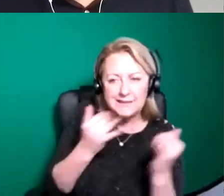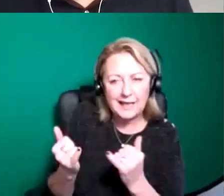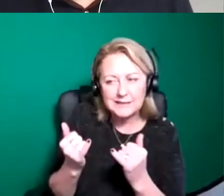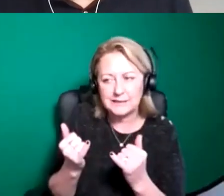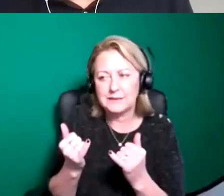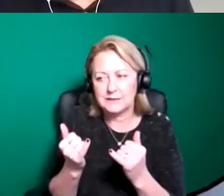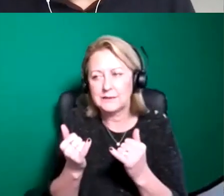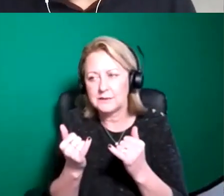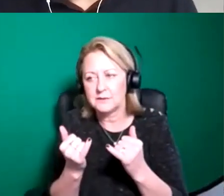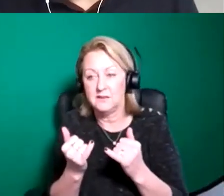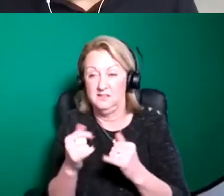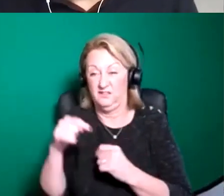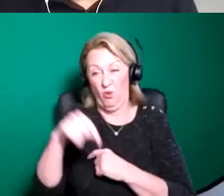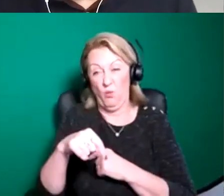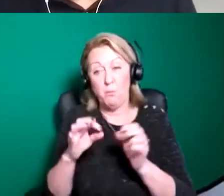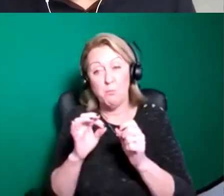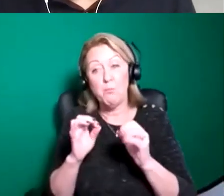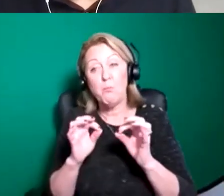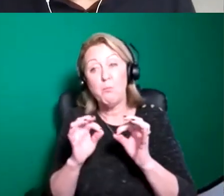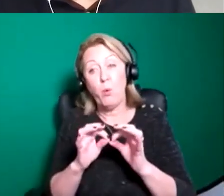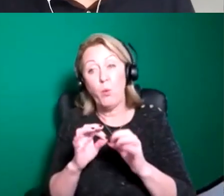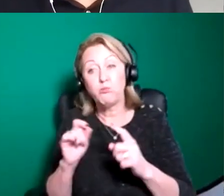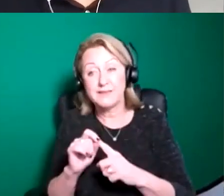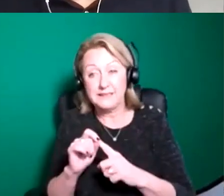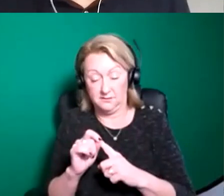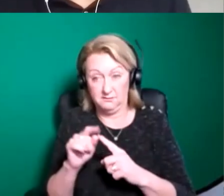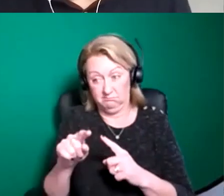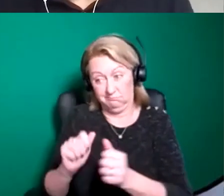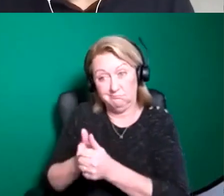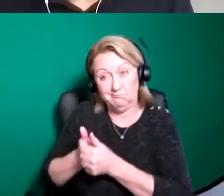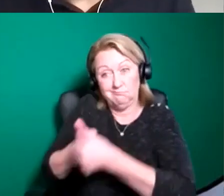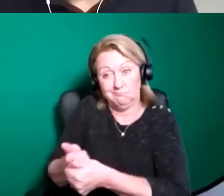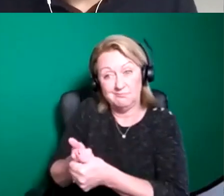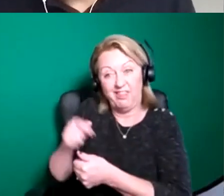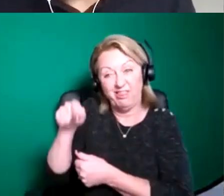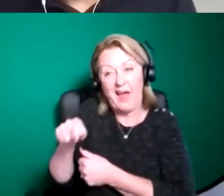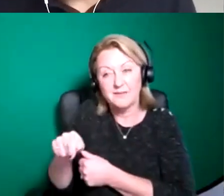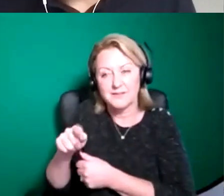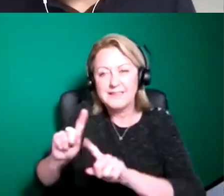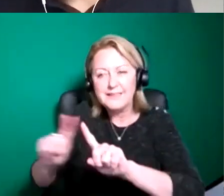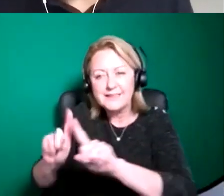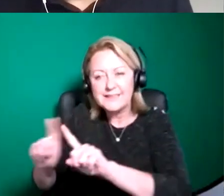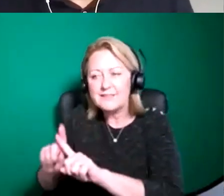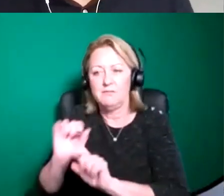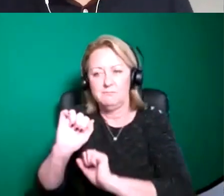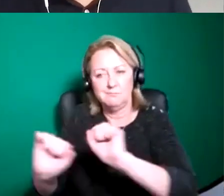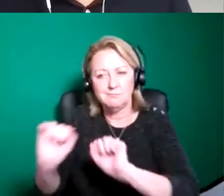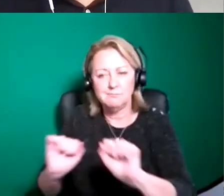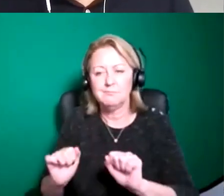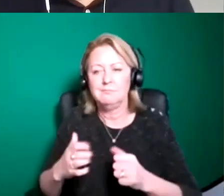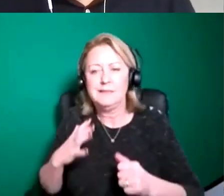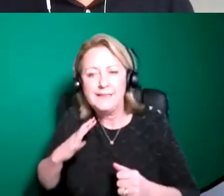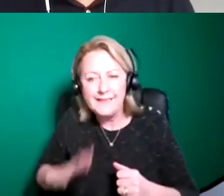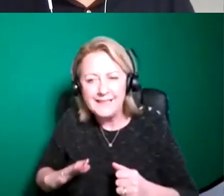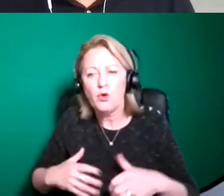yeah blueprint is effectively there to try and support all of those different kind of needs and interests and